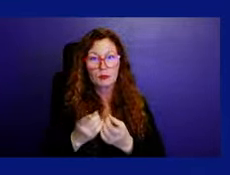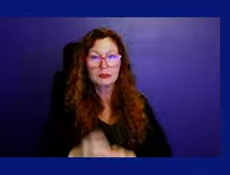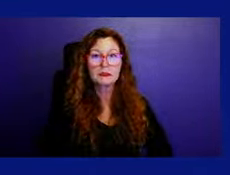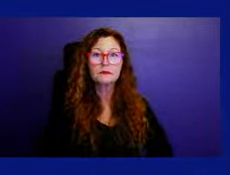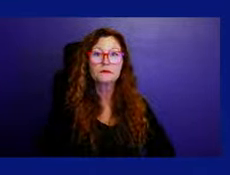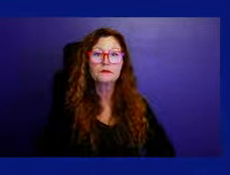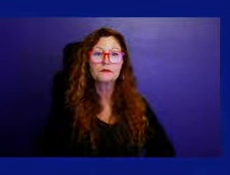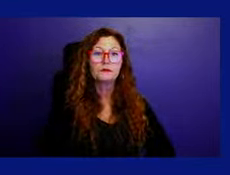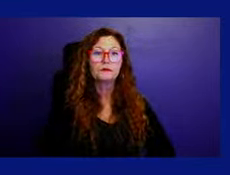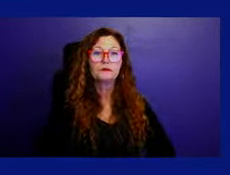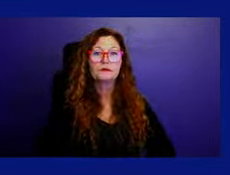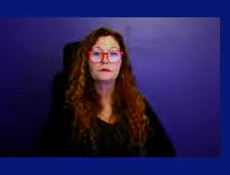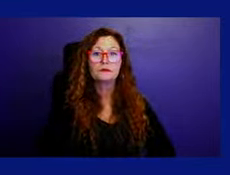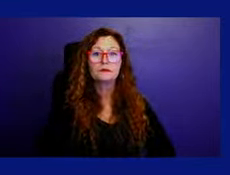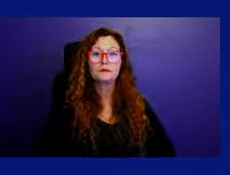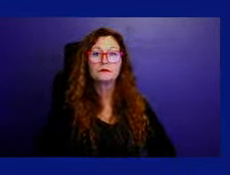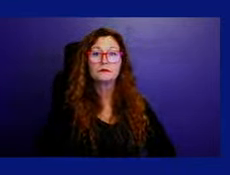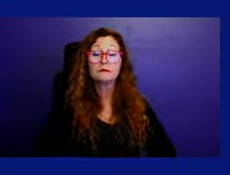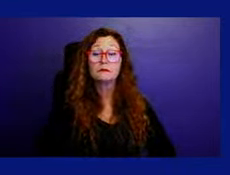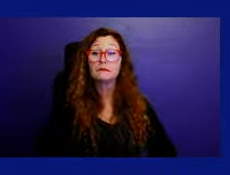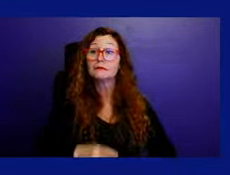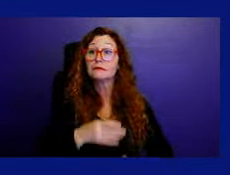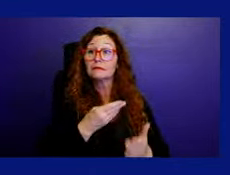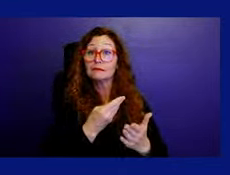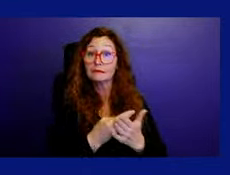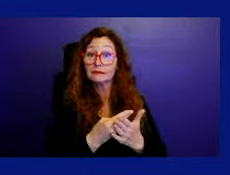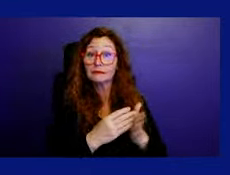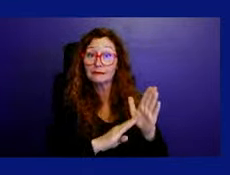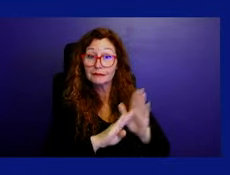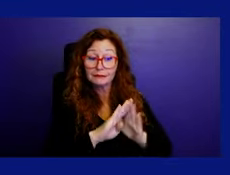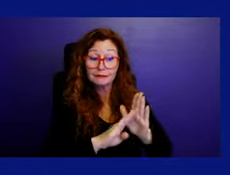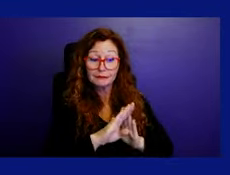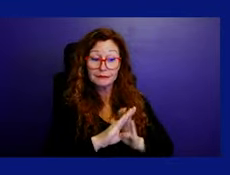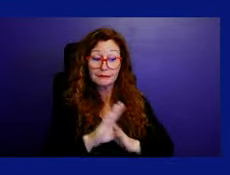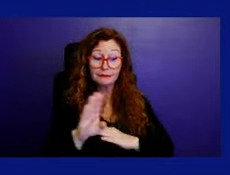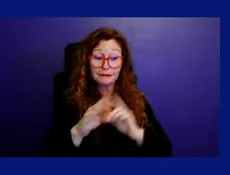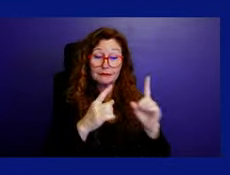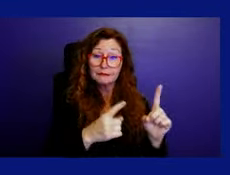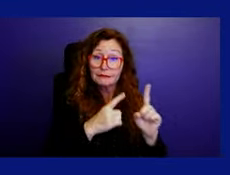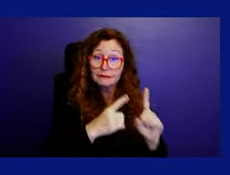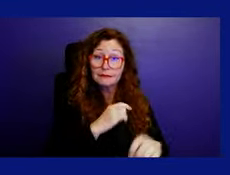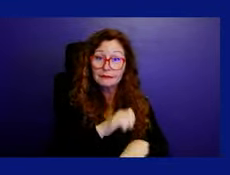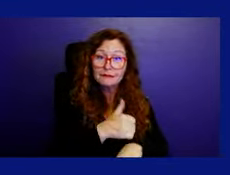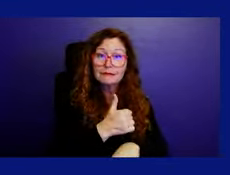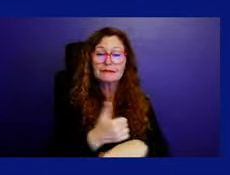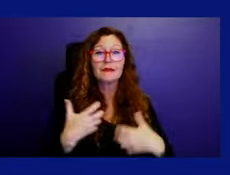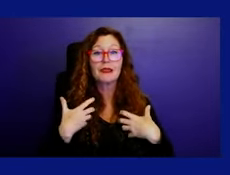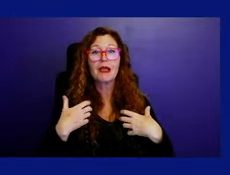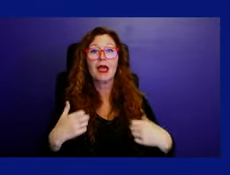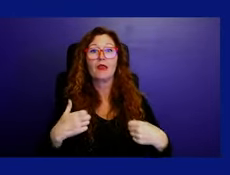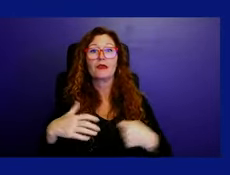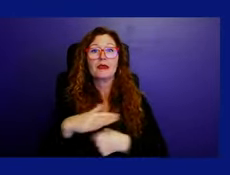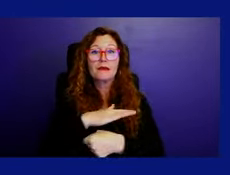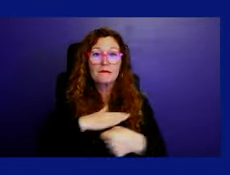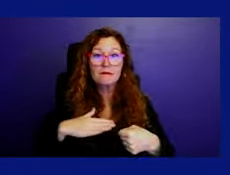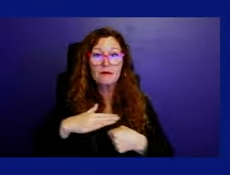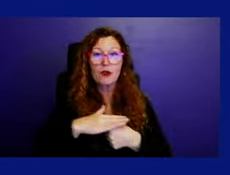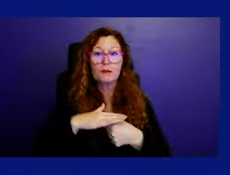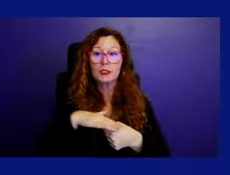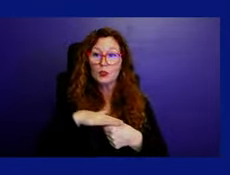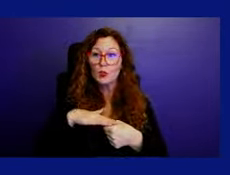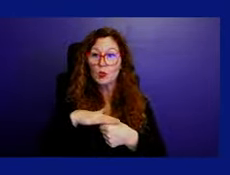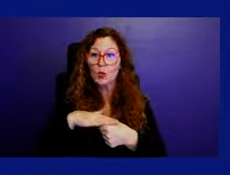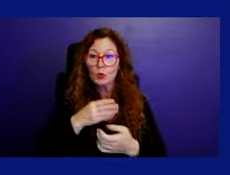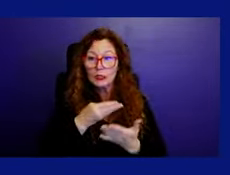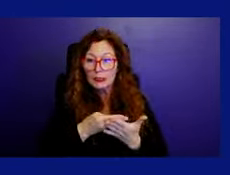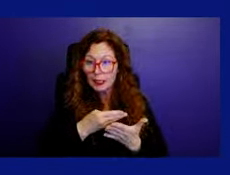Economic development, um, that division's mission is to establish a healthy environment, local economy. Um, and they do that through a